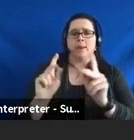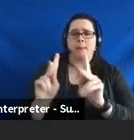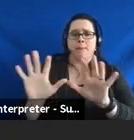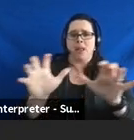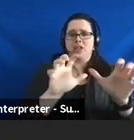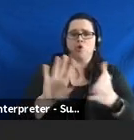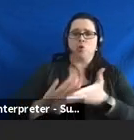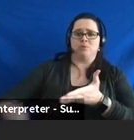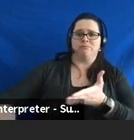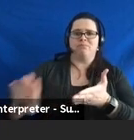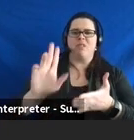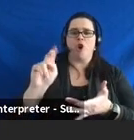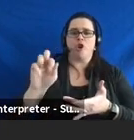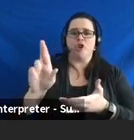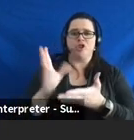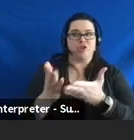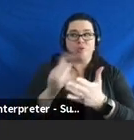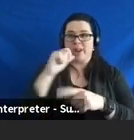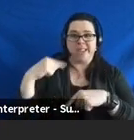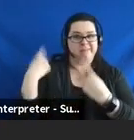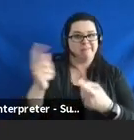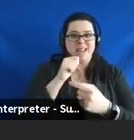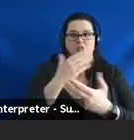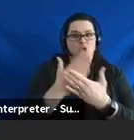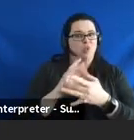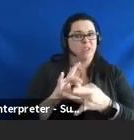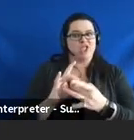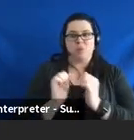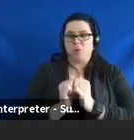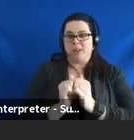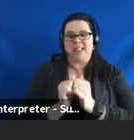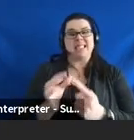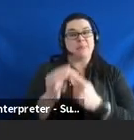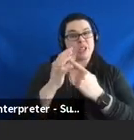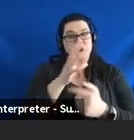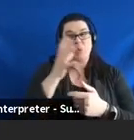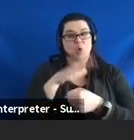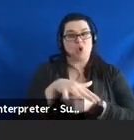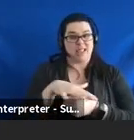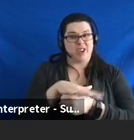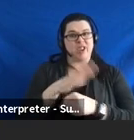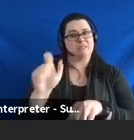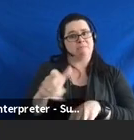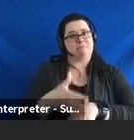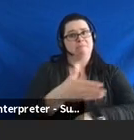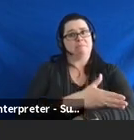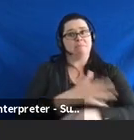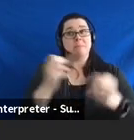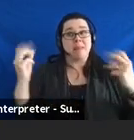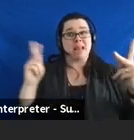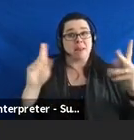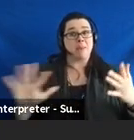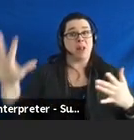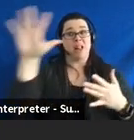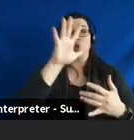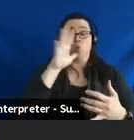that we do not have good relationships with and especially in rural areas. There's a lot of folks out there in